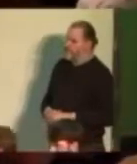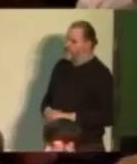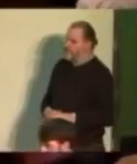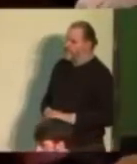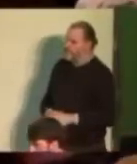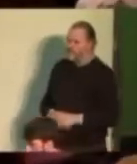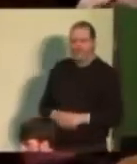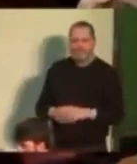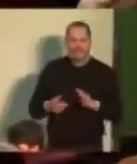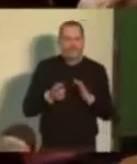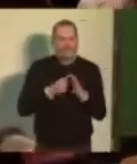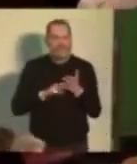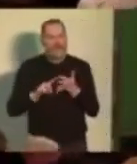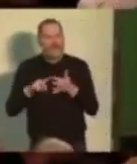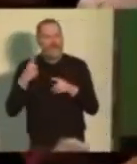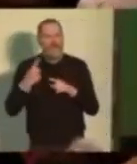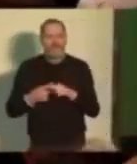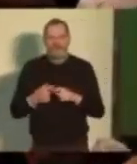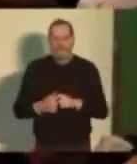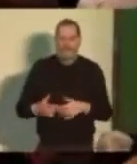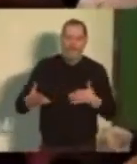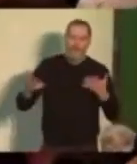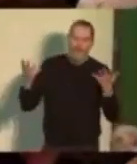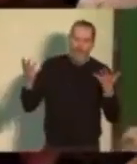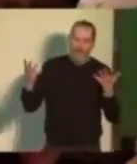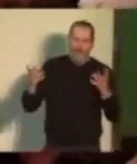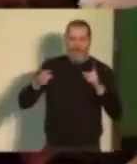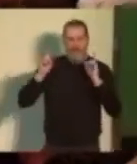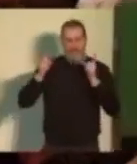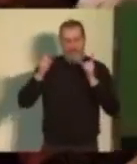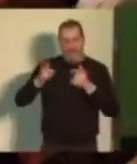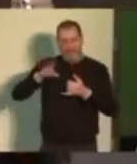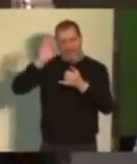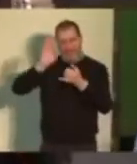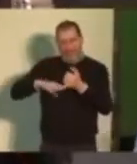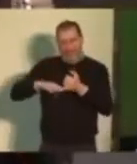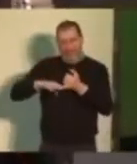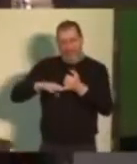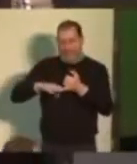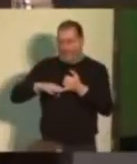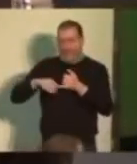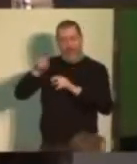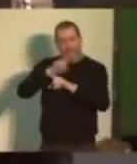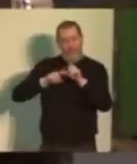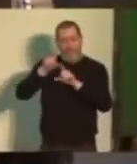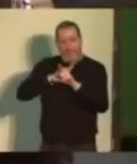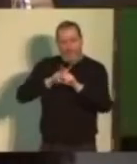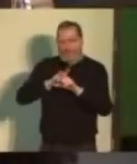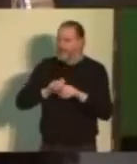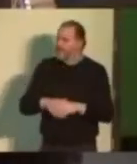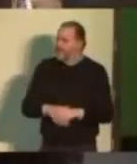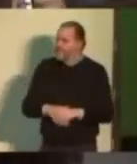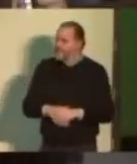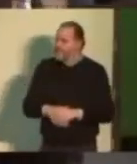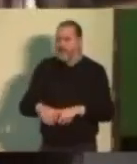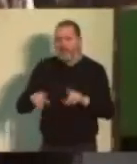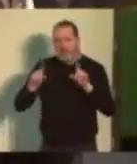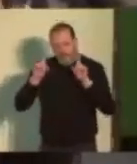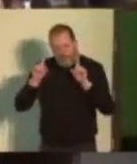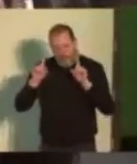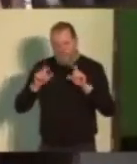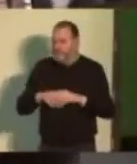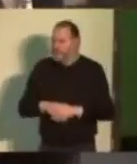Well, that is the end of the meeting. Apart from this,